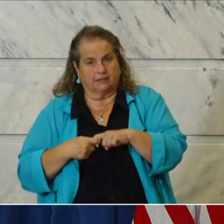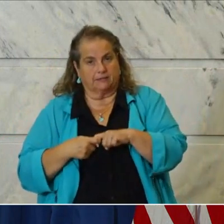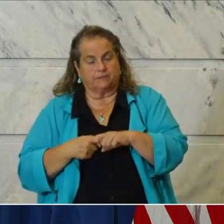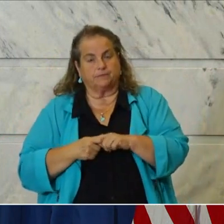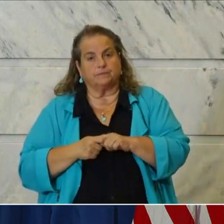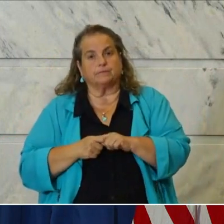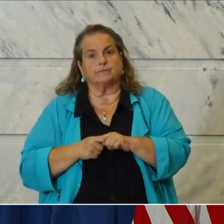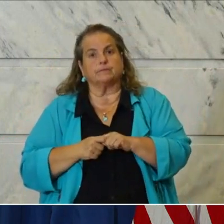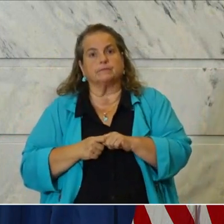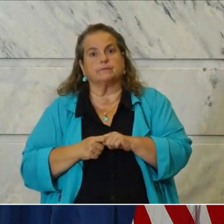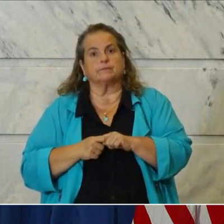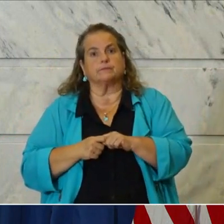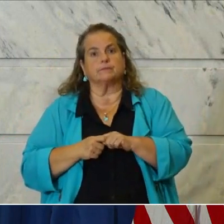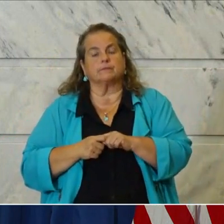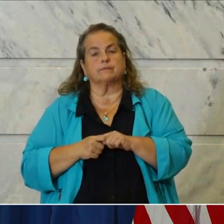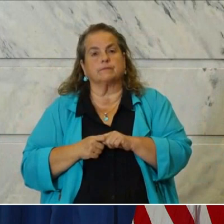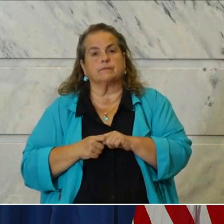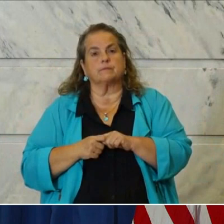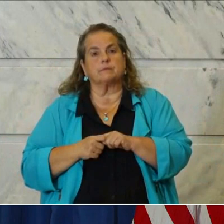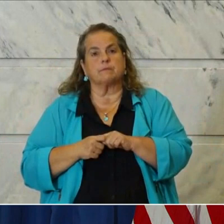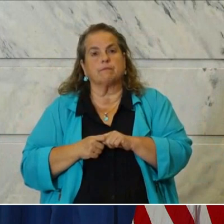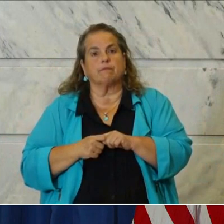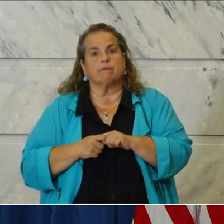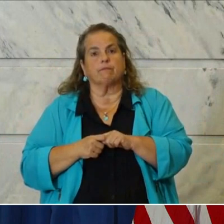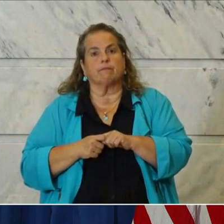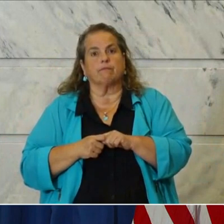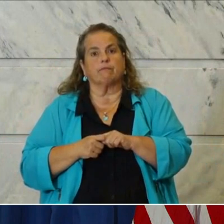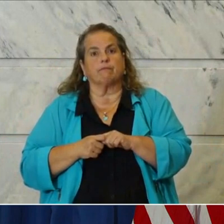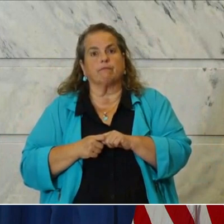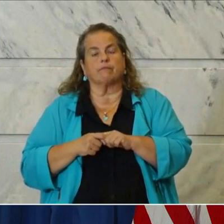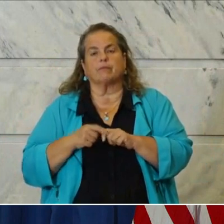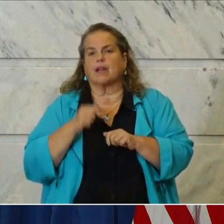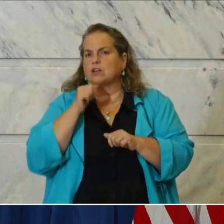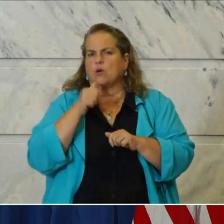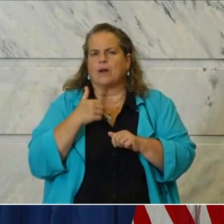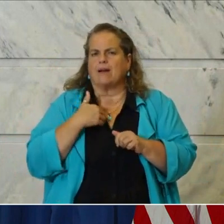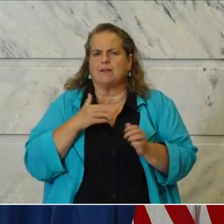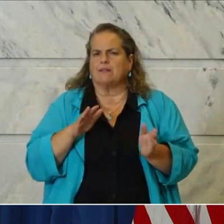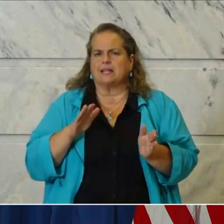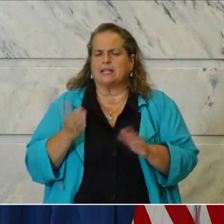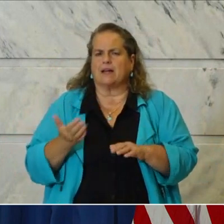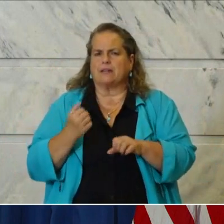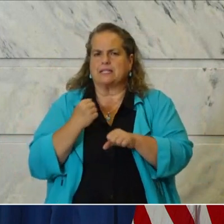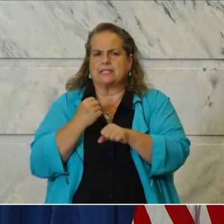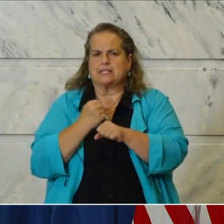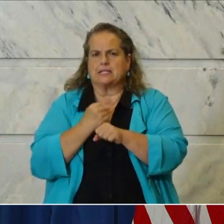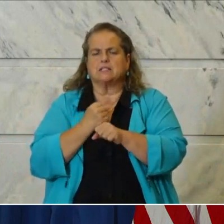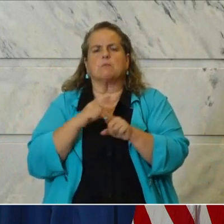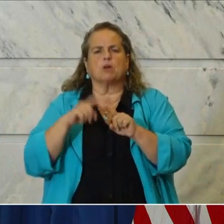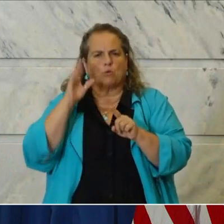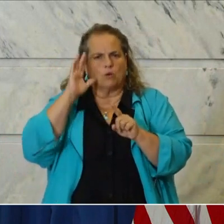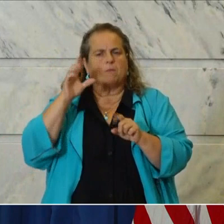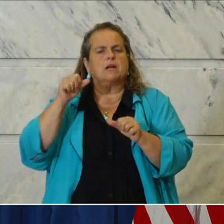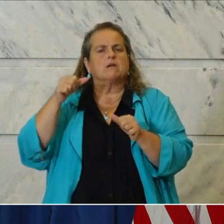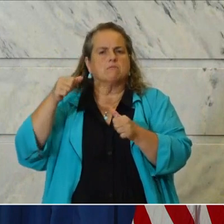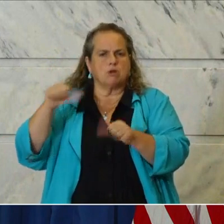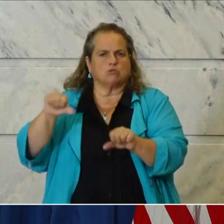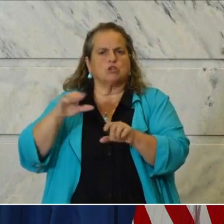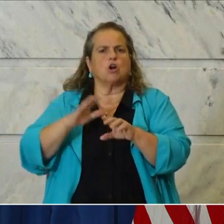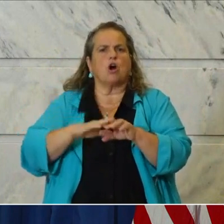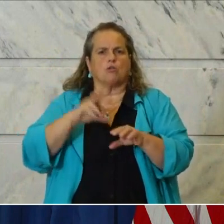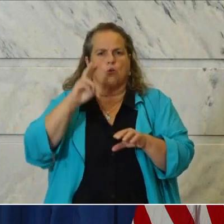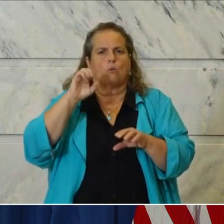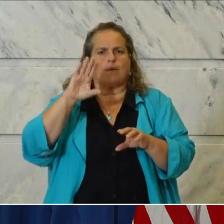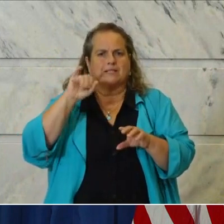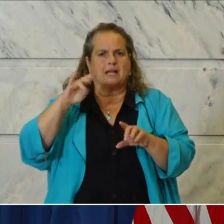And then I don't believe that I have the death statistics here, but they will be posted on the website. They